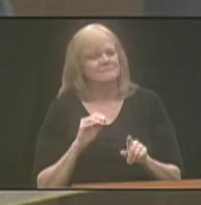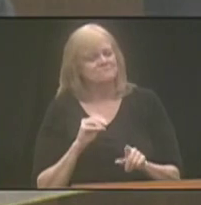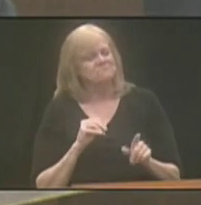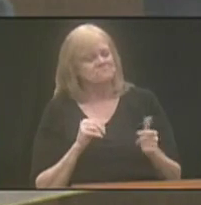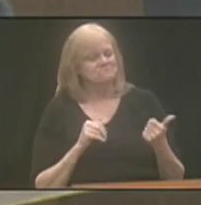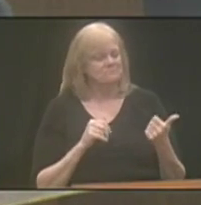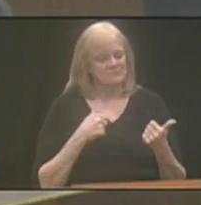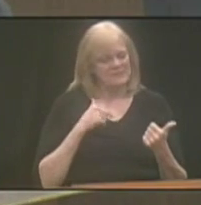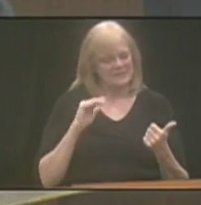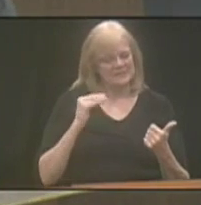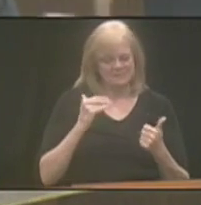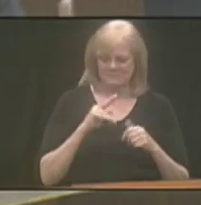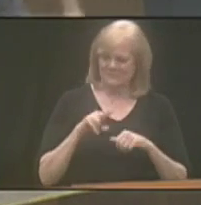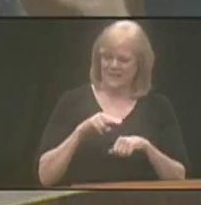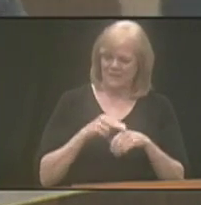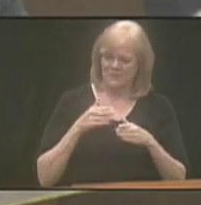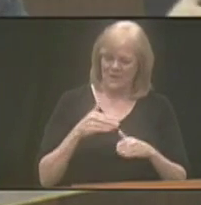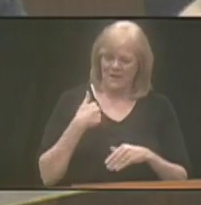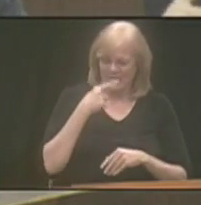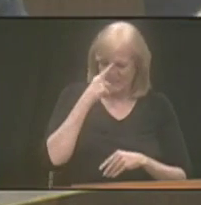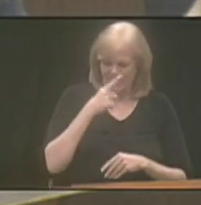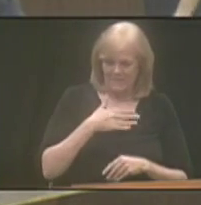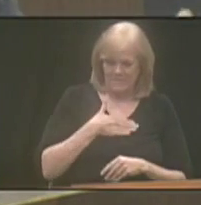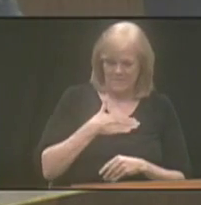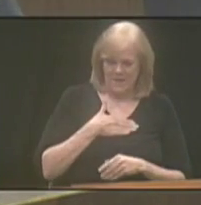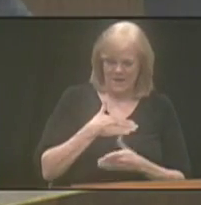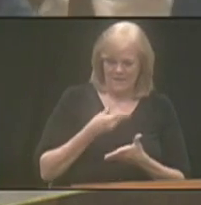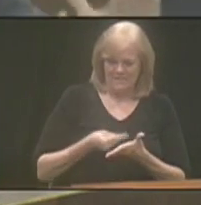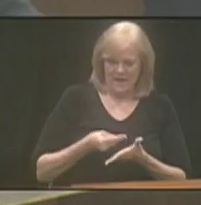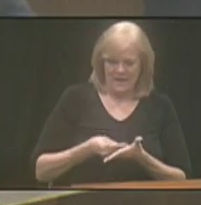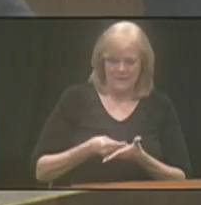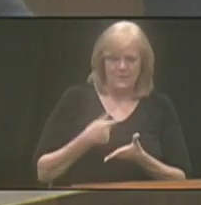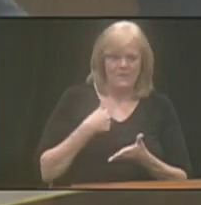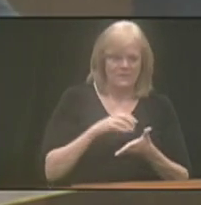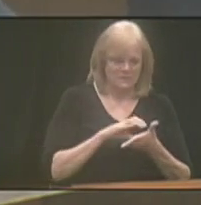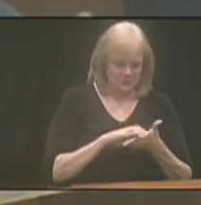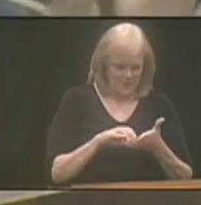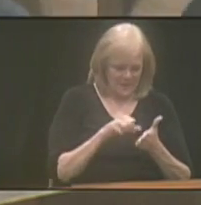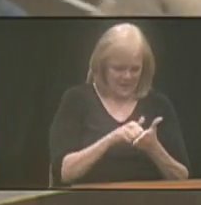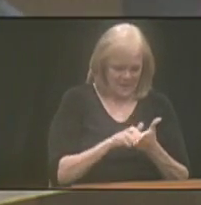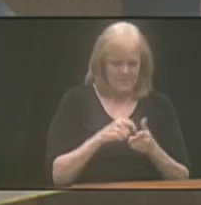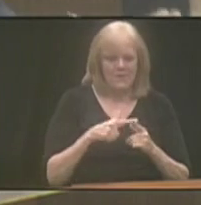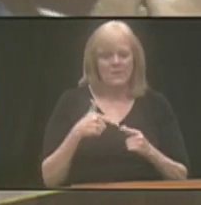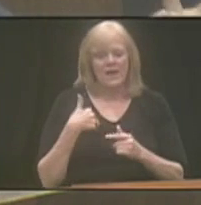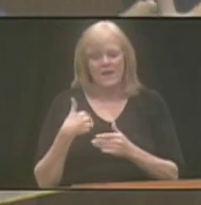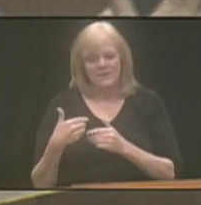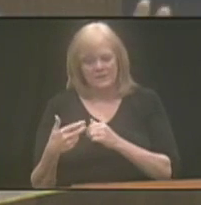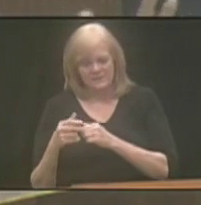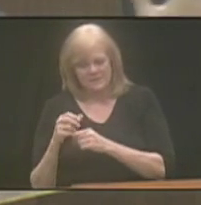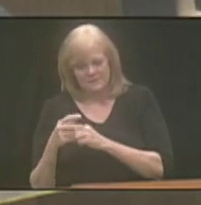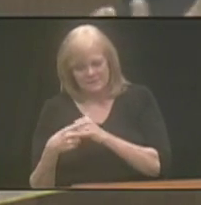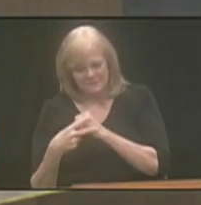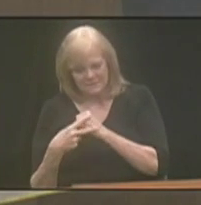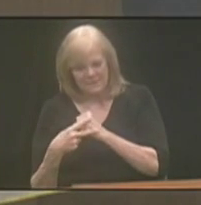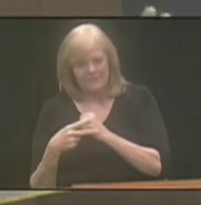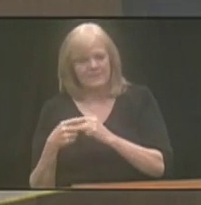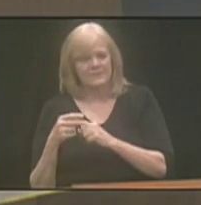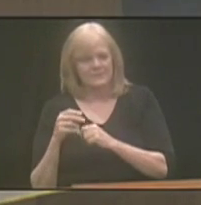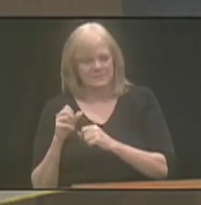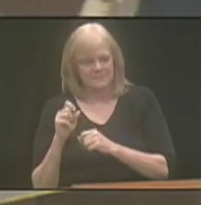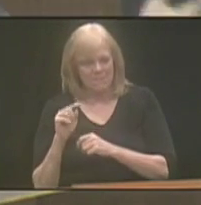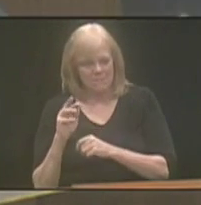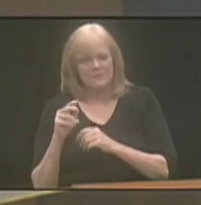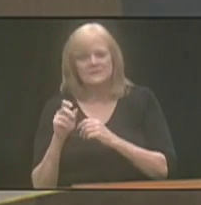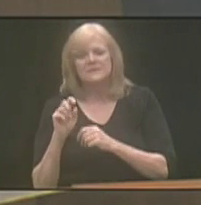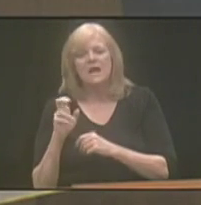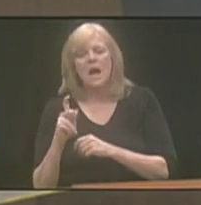seems like a natural way to do it. know, if I think about my own finances, we have a checking account, but then we have a stock market account as well. So I think it's